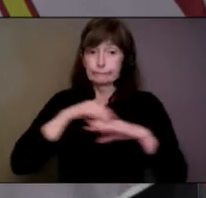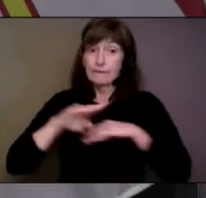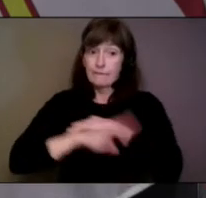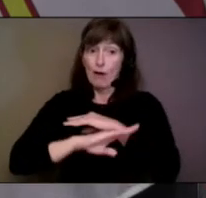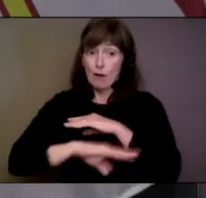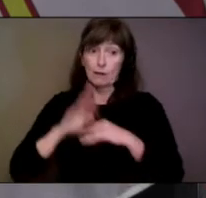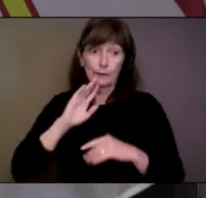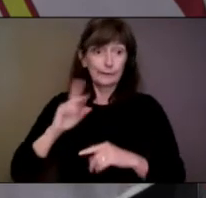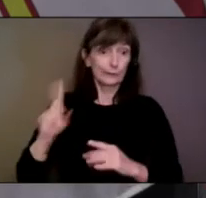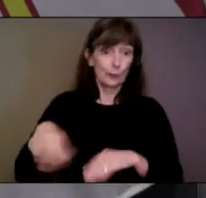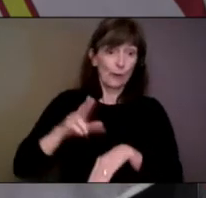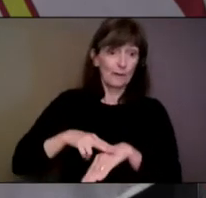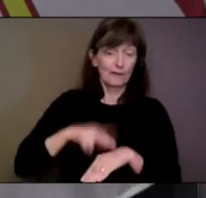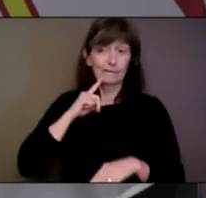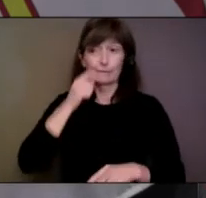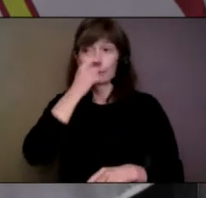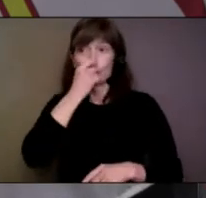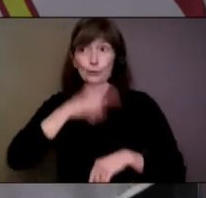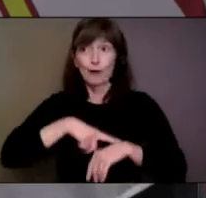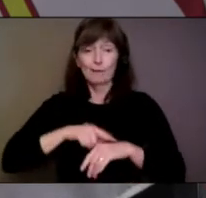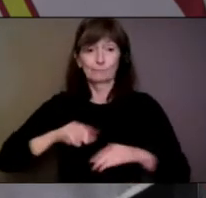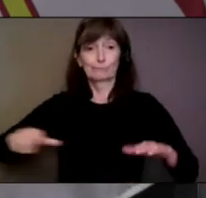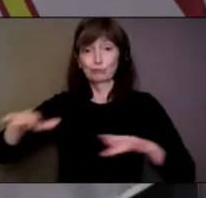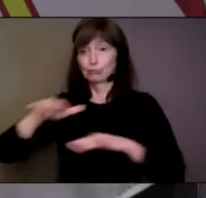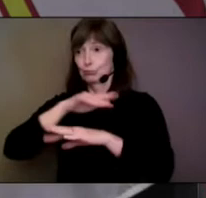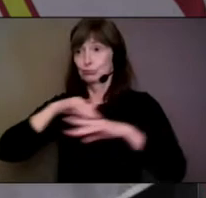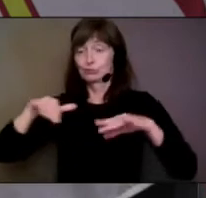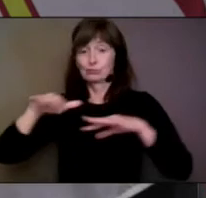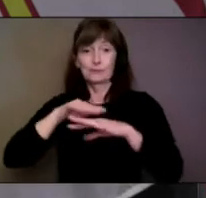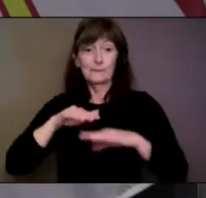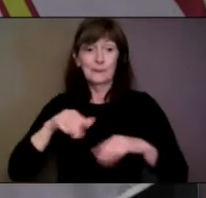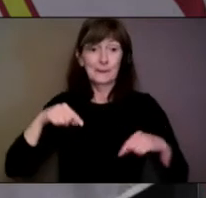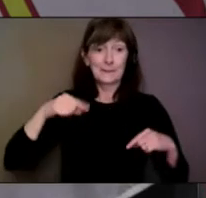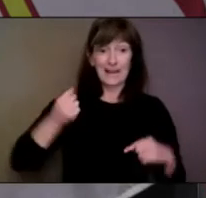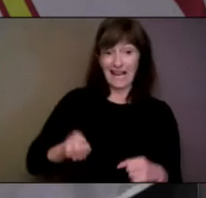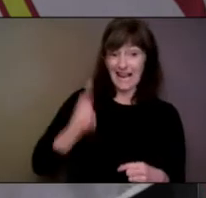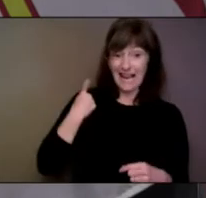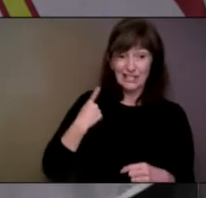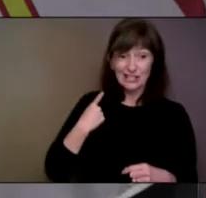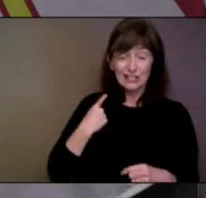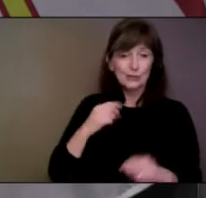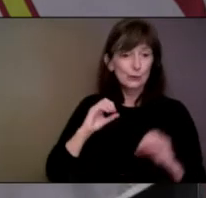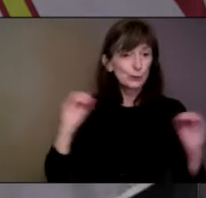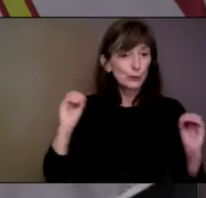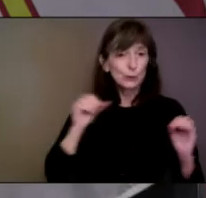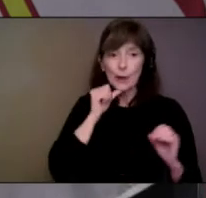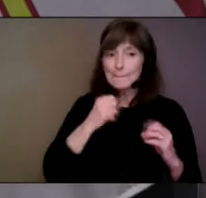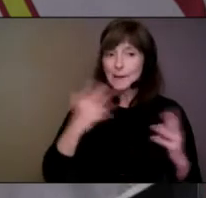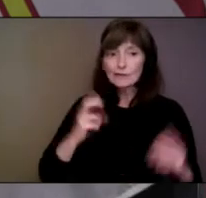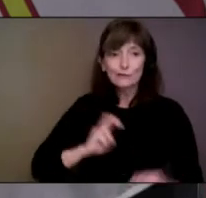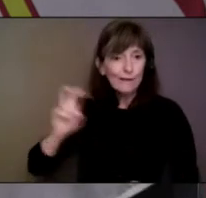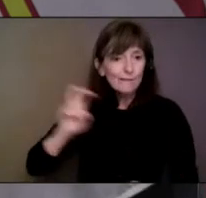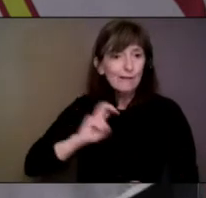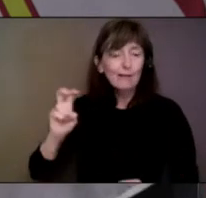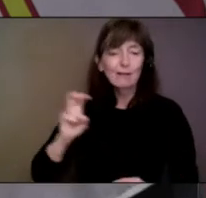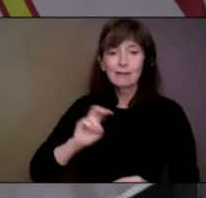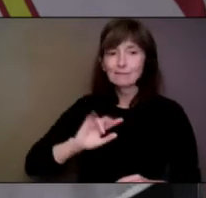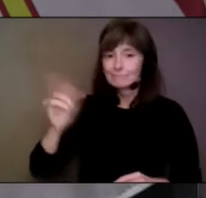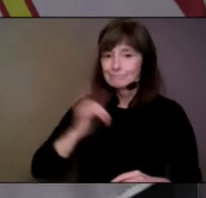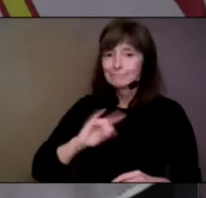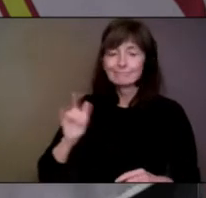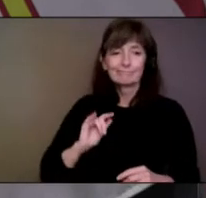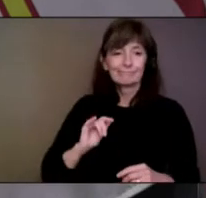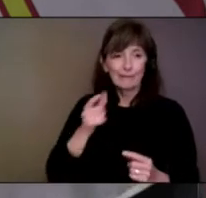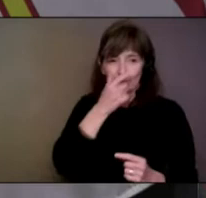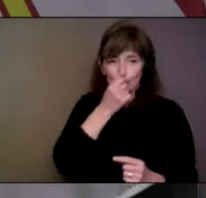we always have. We, you know, didn't have a lot of travel last year. We didn't see a lot of flu. We didn't see a lot of other viruses. But I suspect this year, as